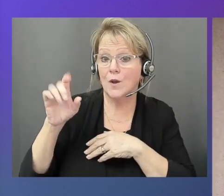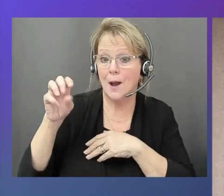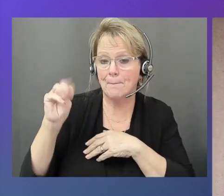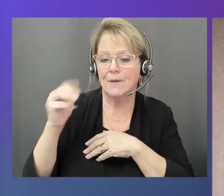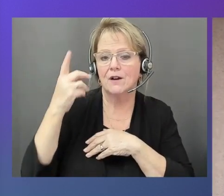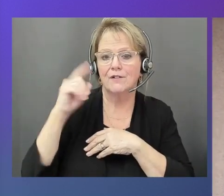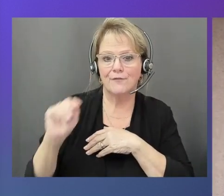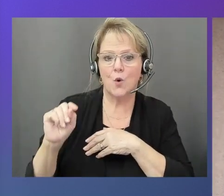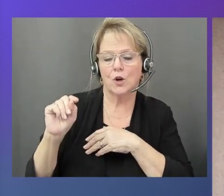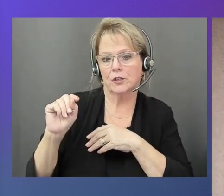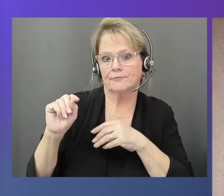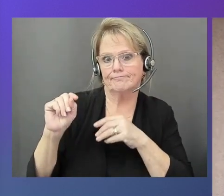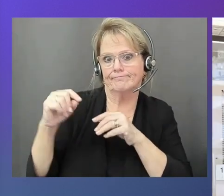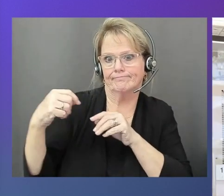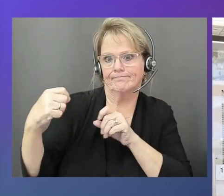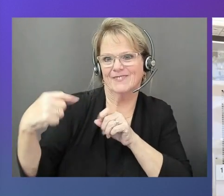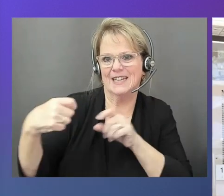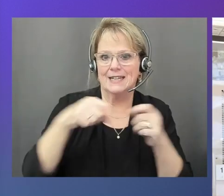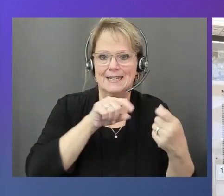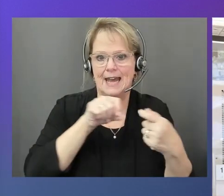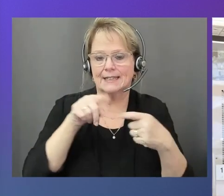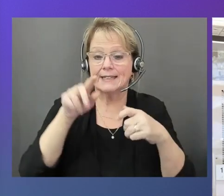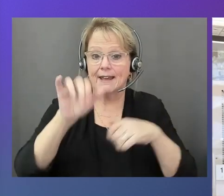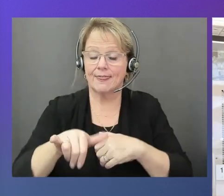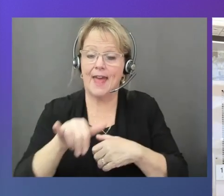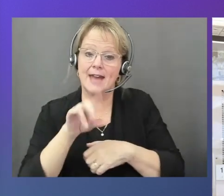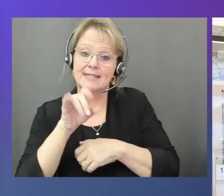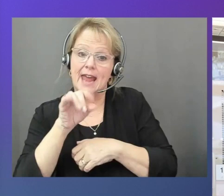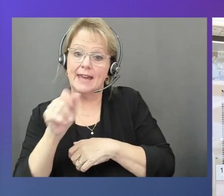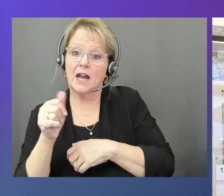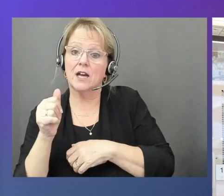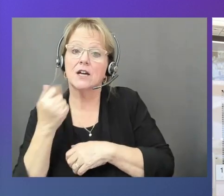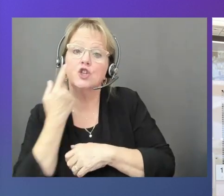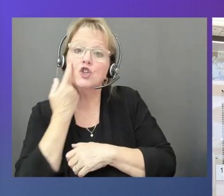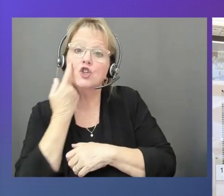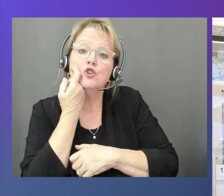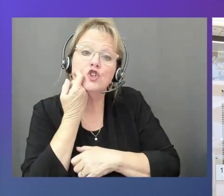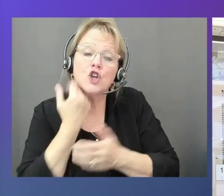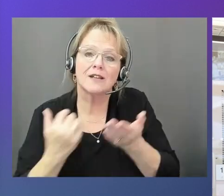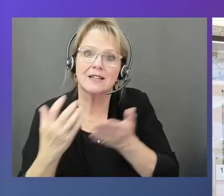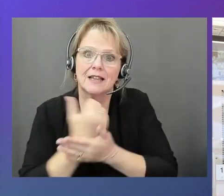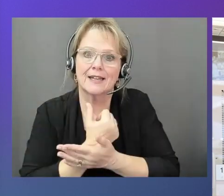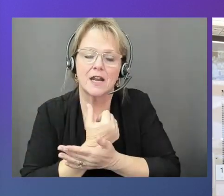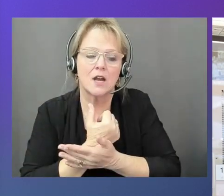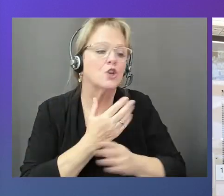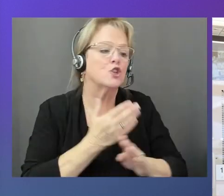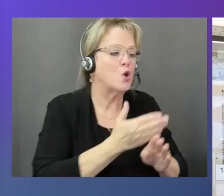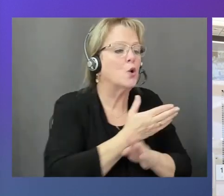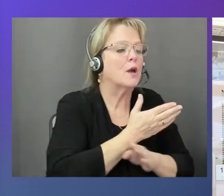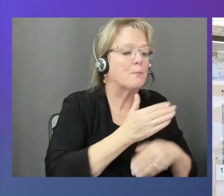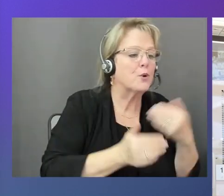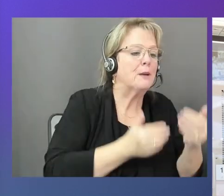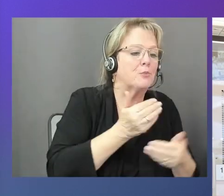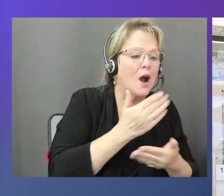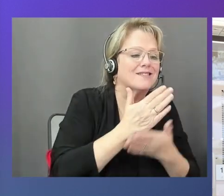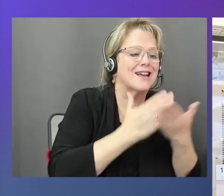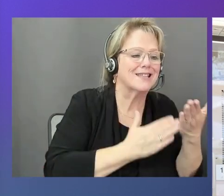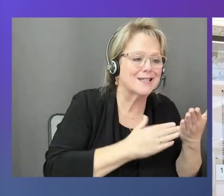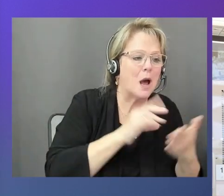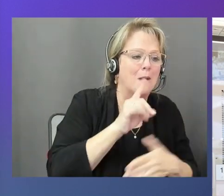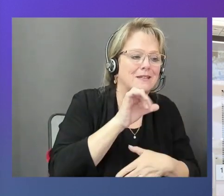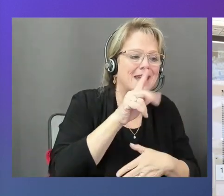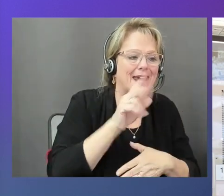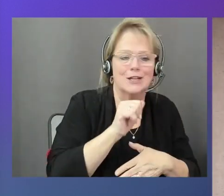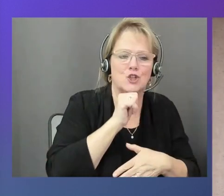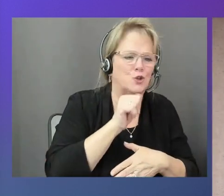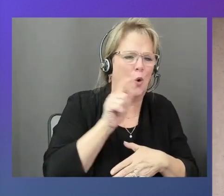on the data that you just collected. So you can pre-process some data and then push it to the cloud so you don't send all the data